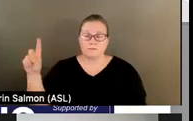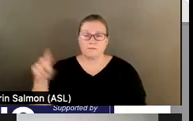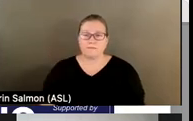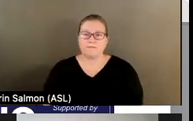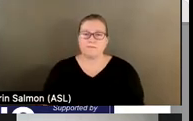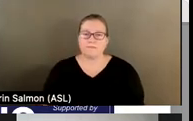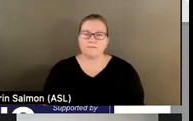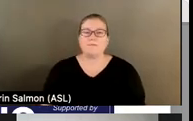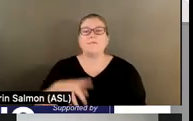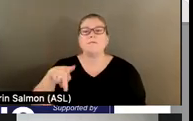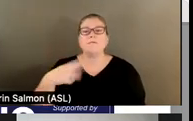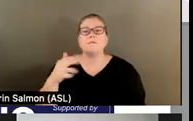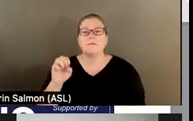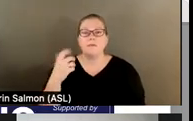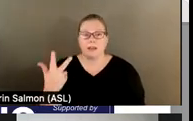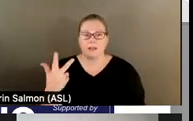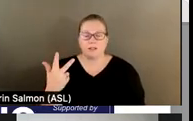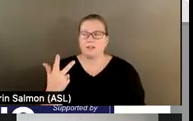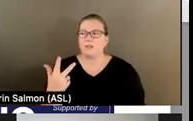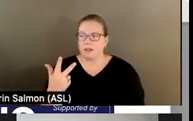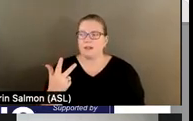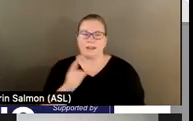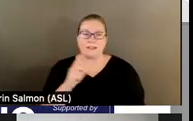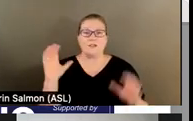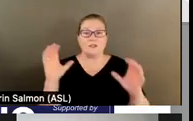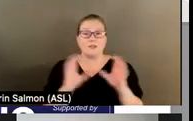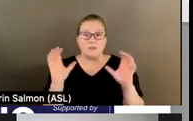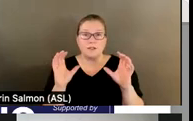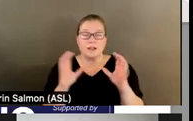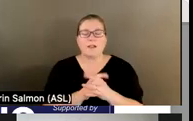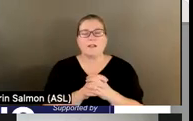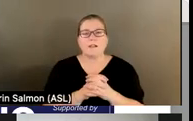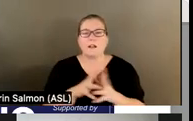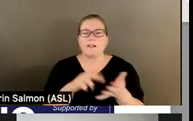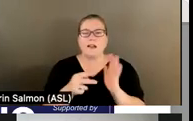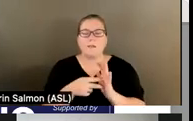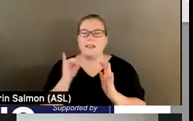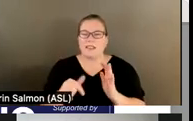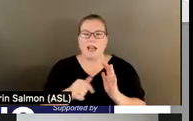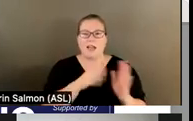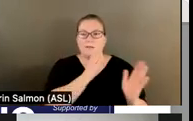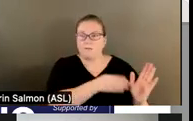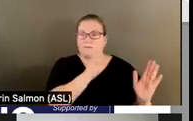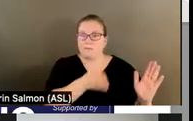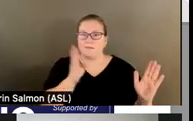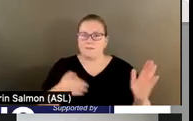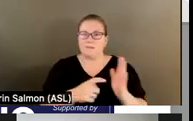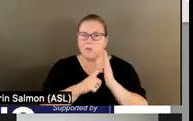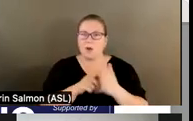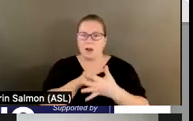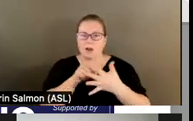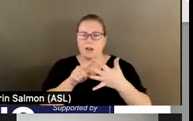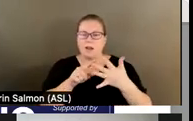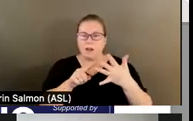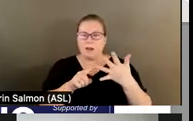with certification is the completion of a rigorous process. Remember that while a CCBHC candidate might